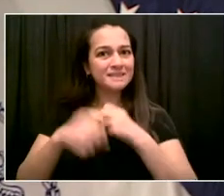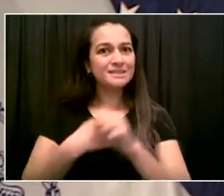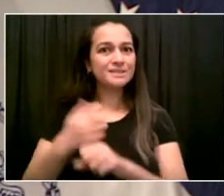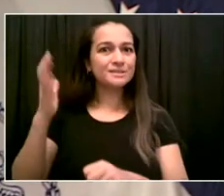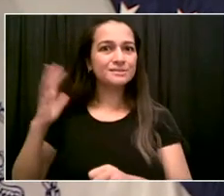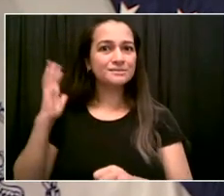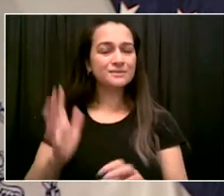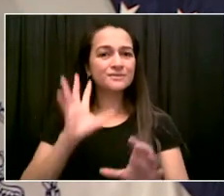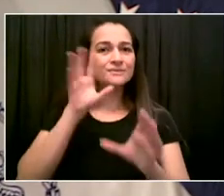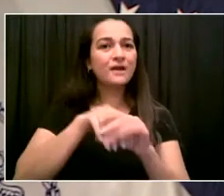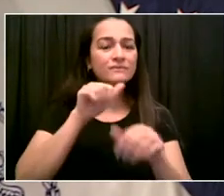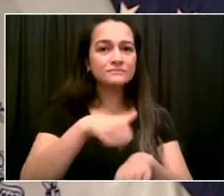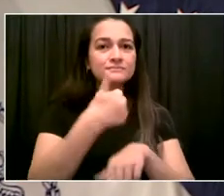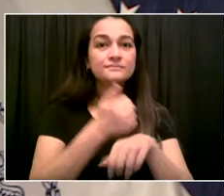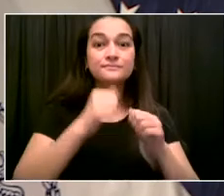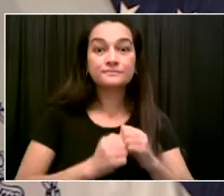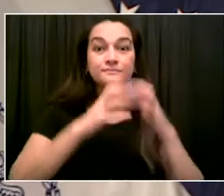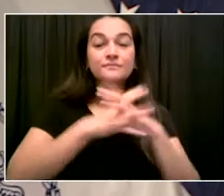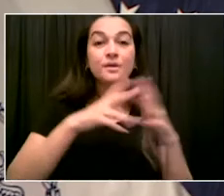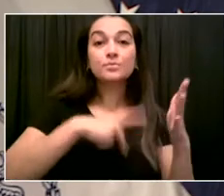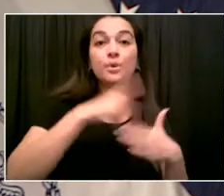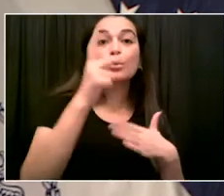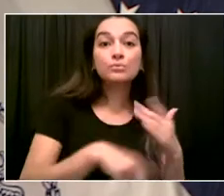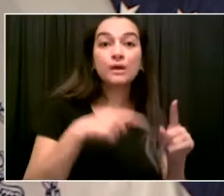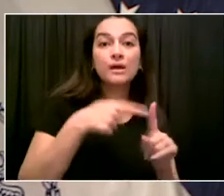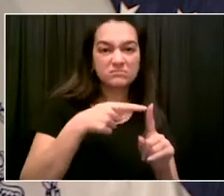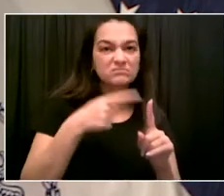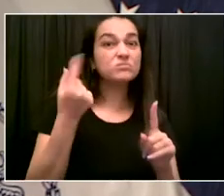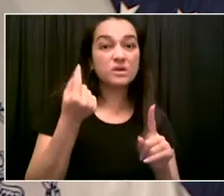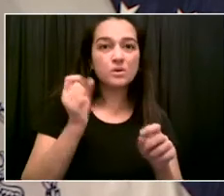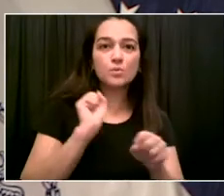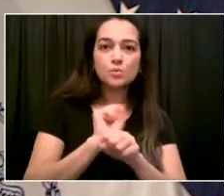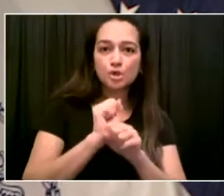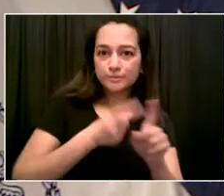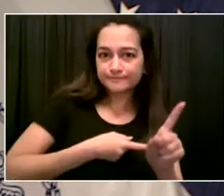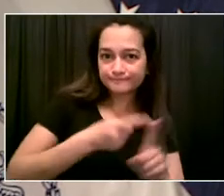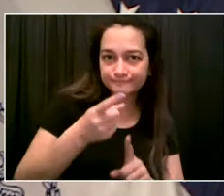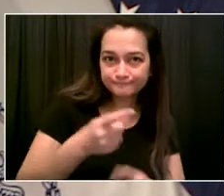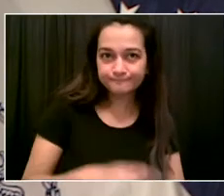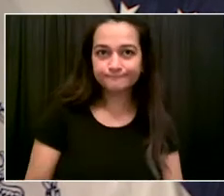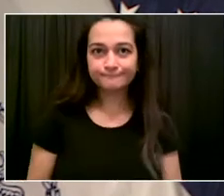as a leading progressive champion, state senator Jessica Ramos.